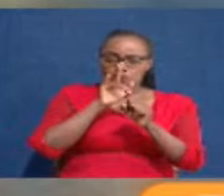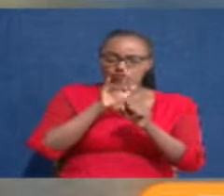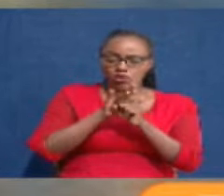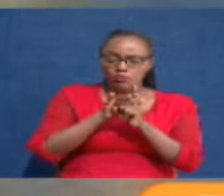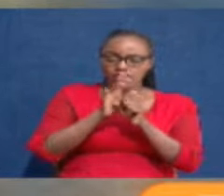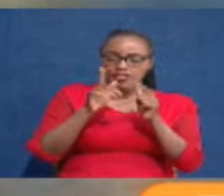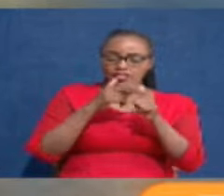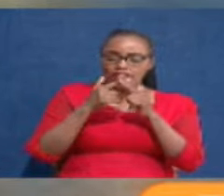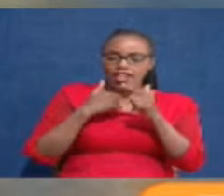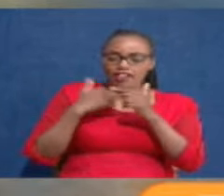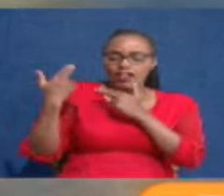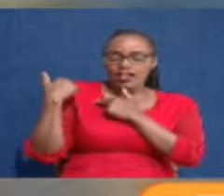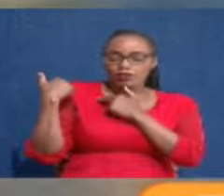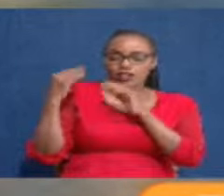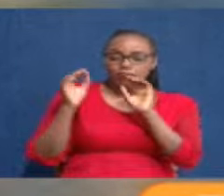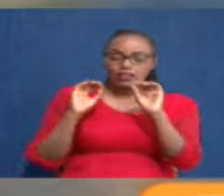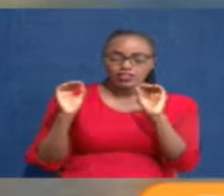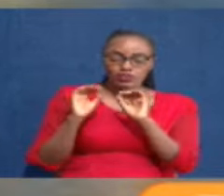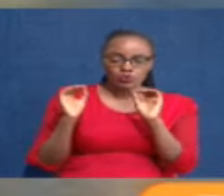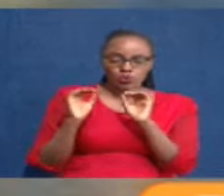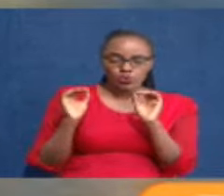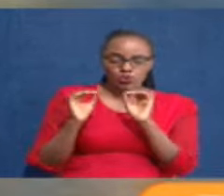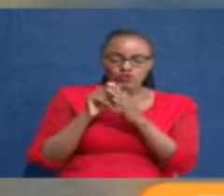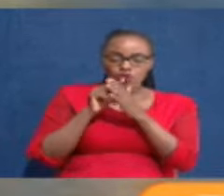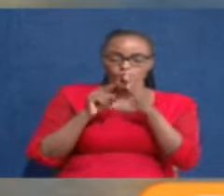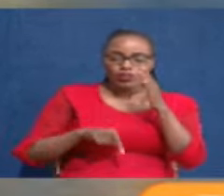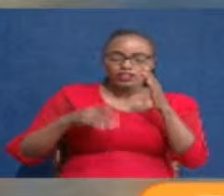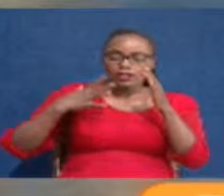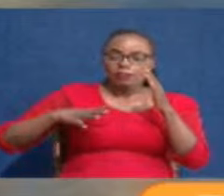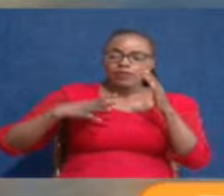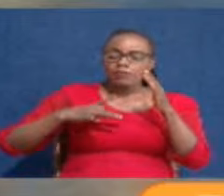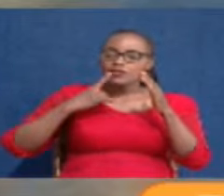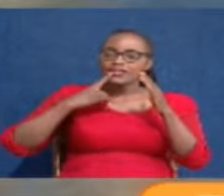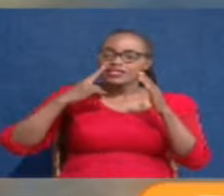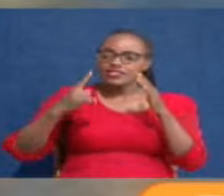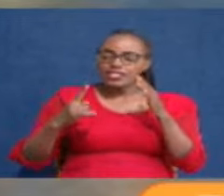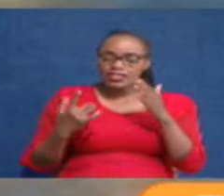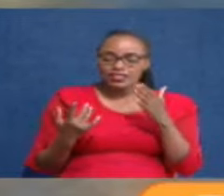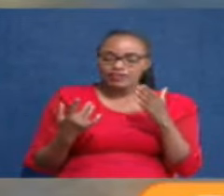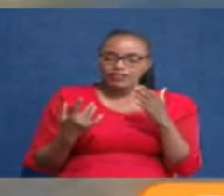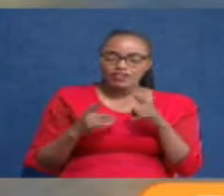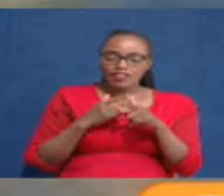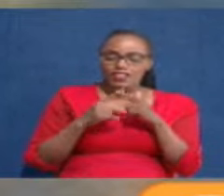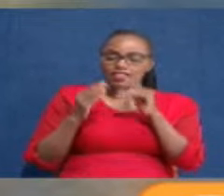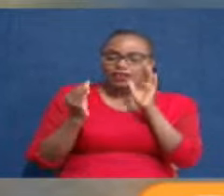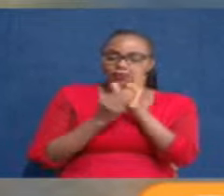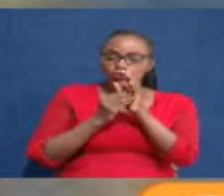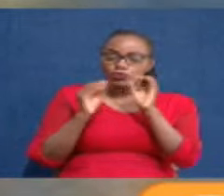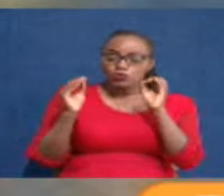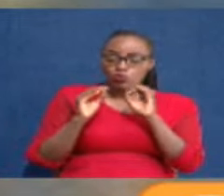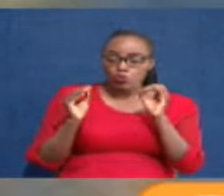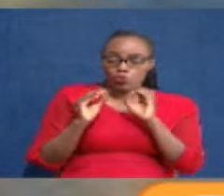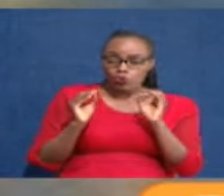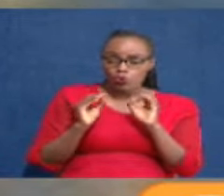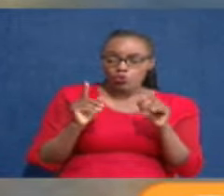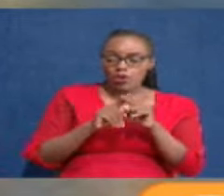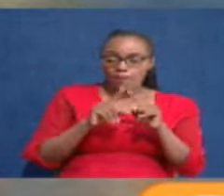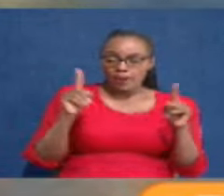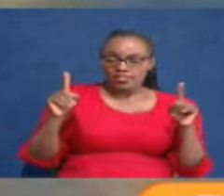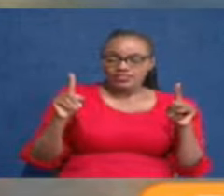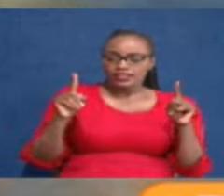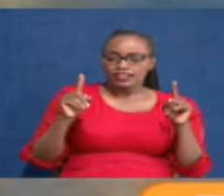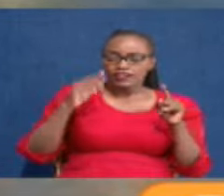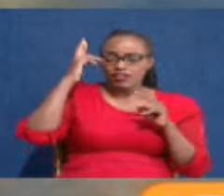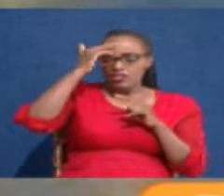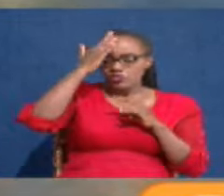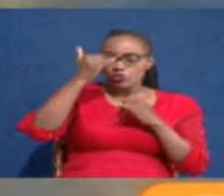that I mean there's no accountability of what did people say and how did it end people are welcome and indicated in a press conference but what is the